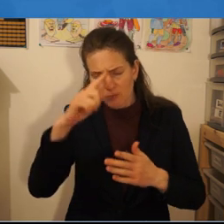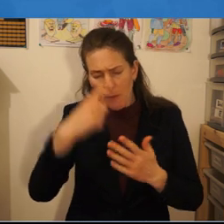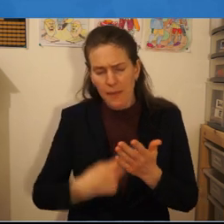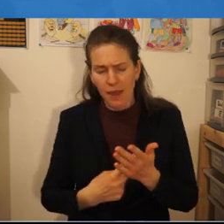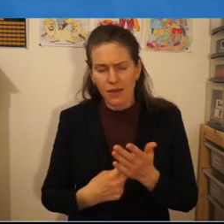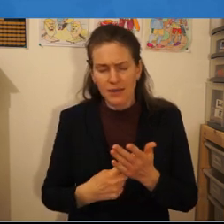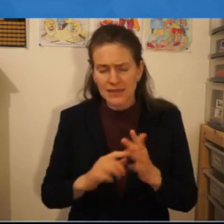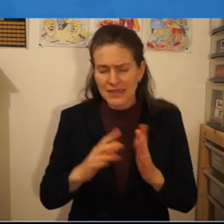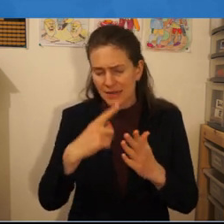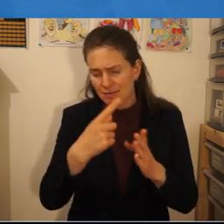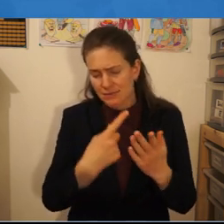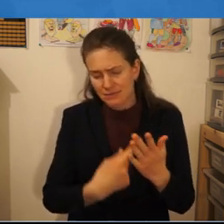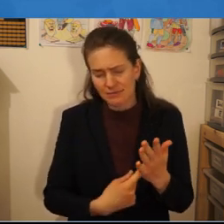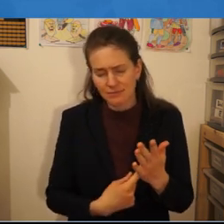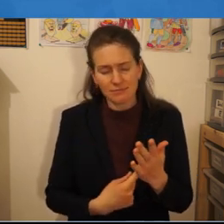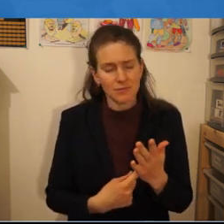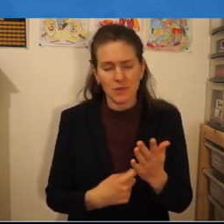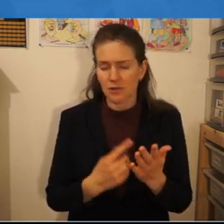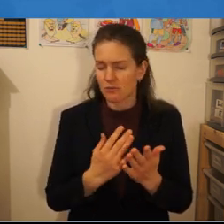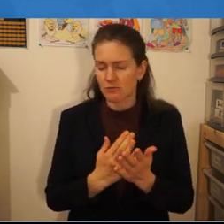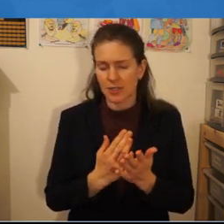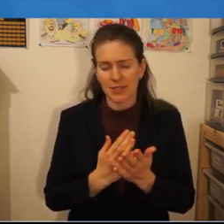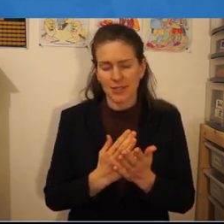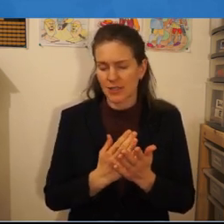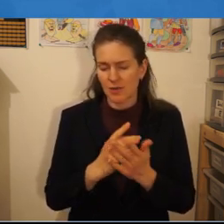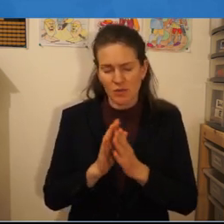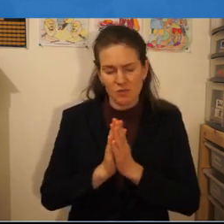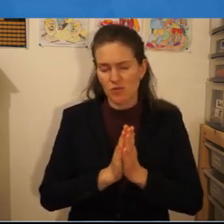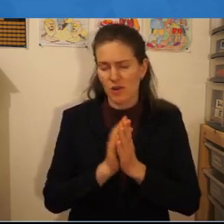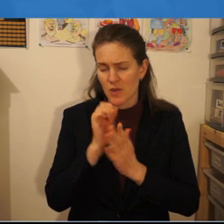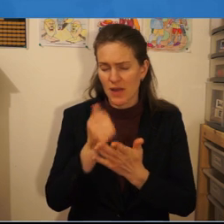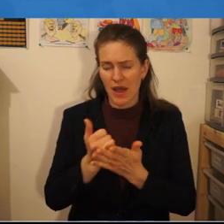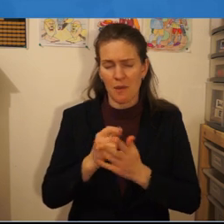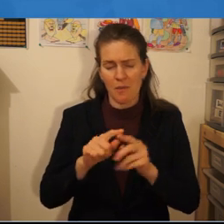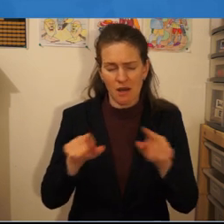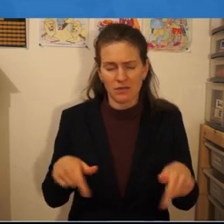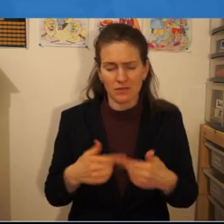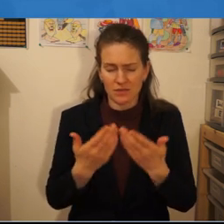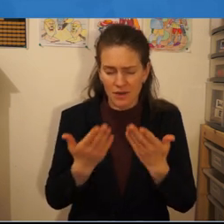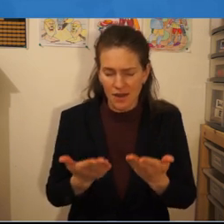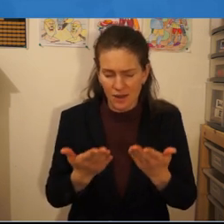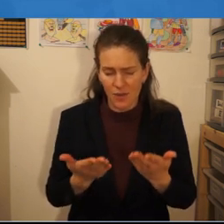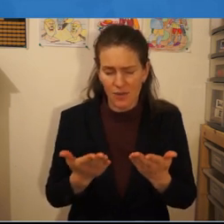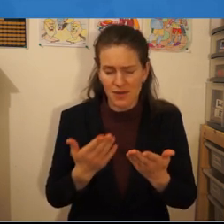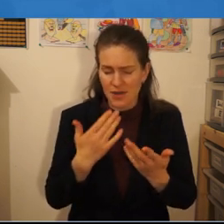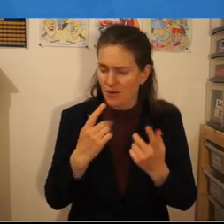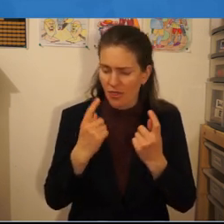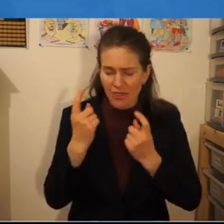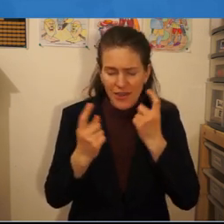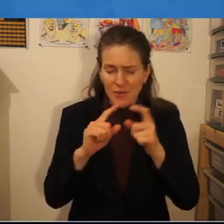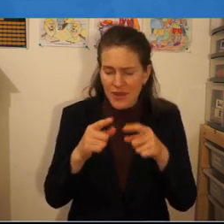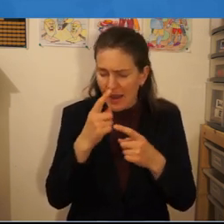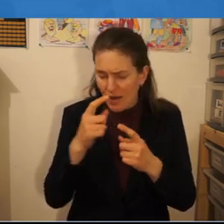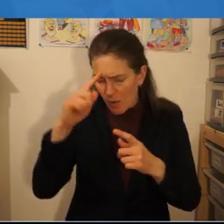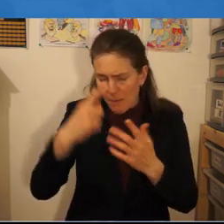commandments and we pray oh lord that thou would help us now to not think that we can